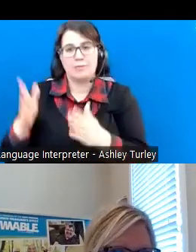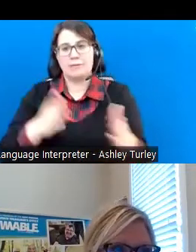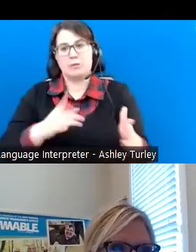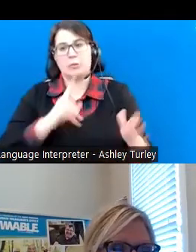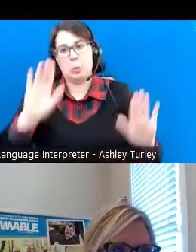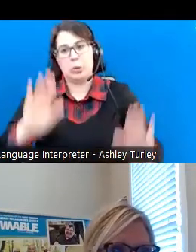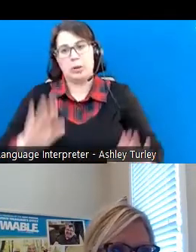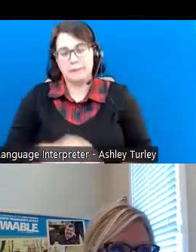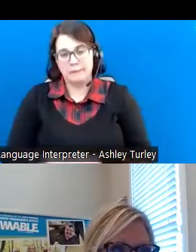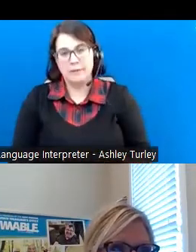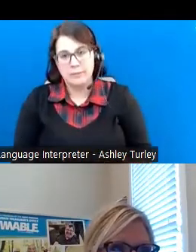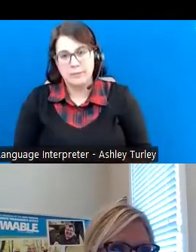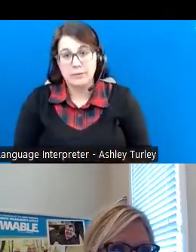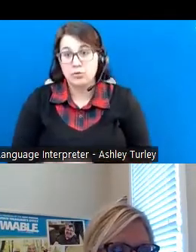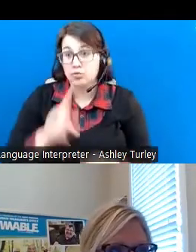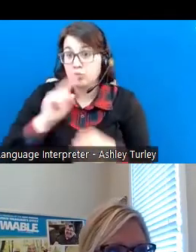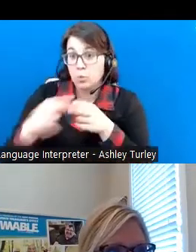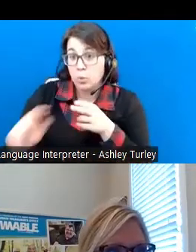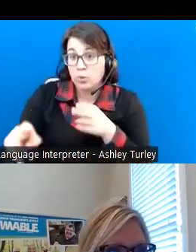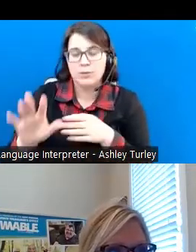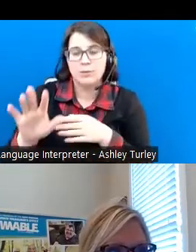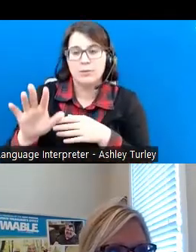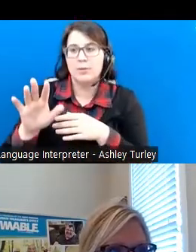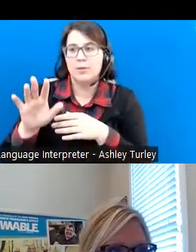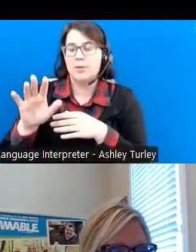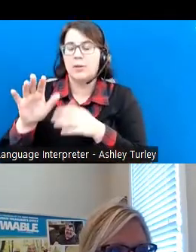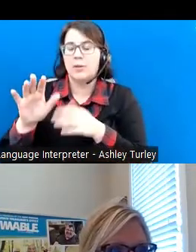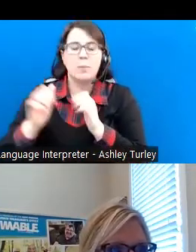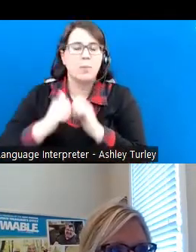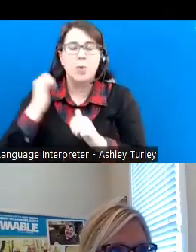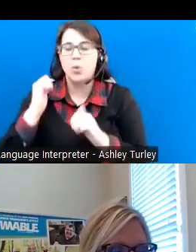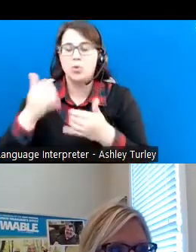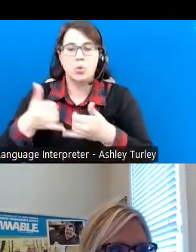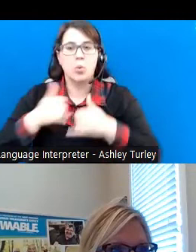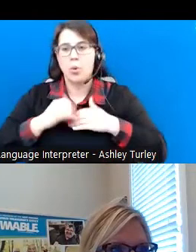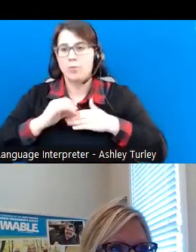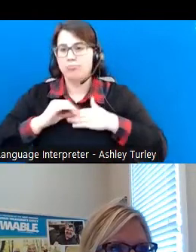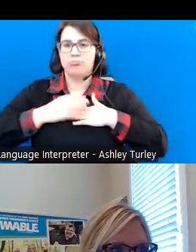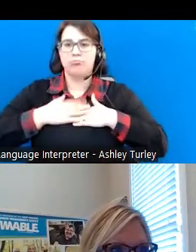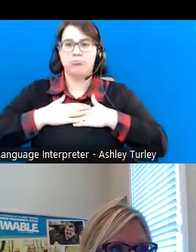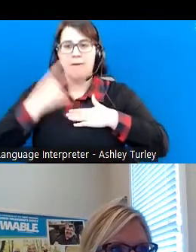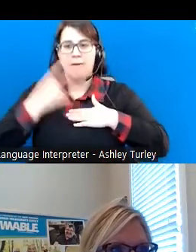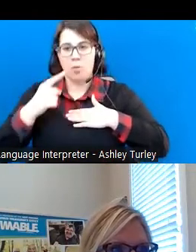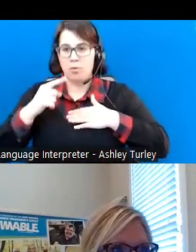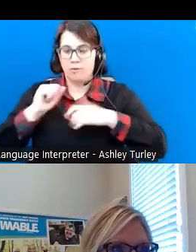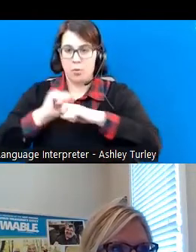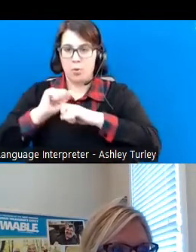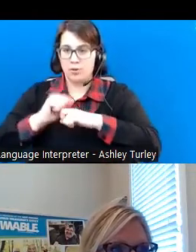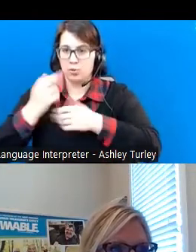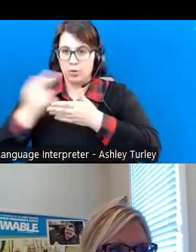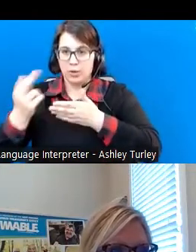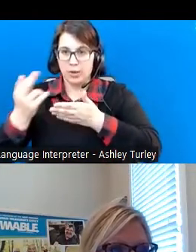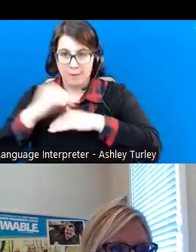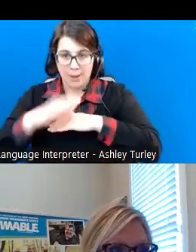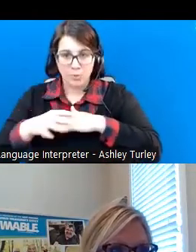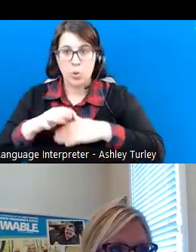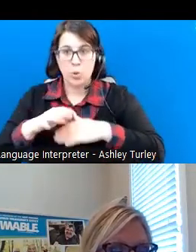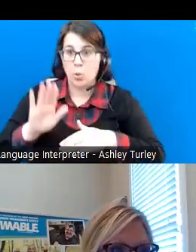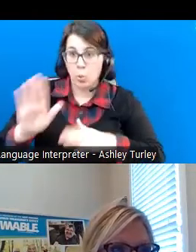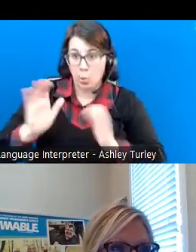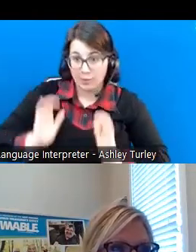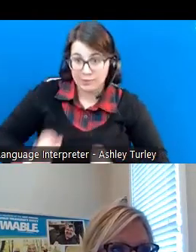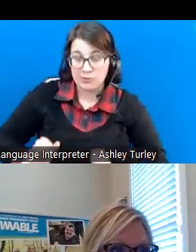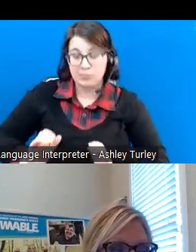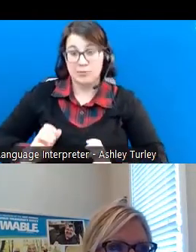And just real quickly, there's nothing more rewarding to a vocational rehab counselor than having your consumer or your